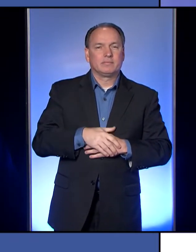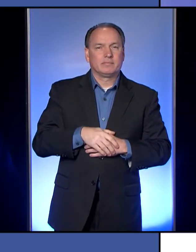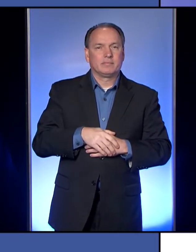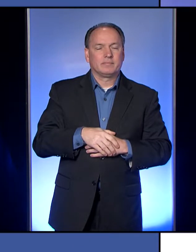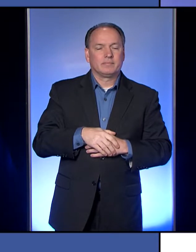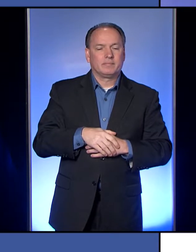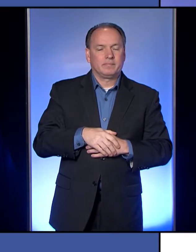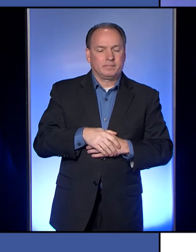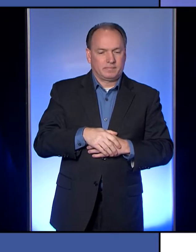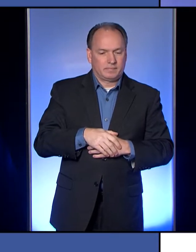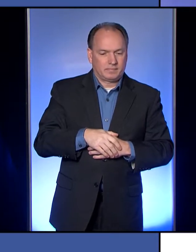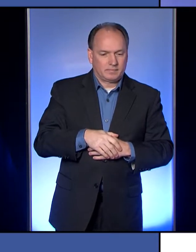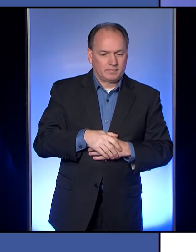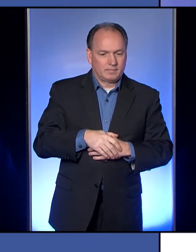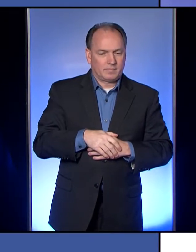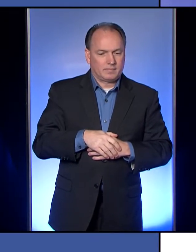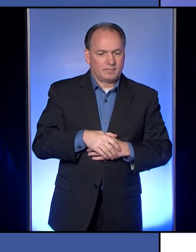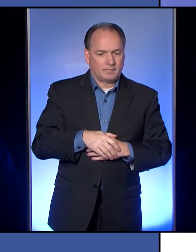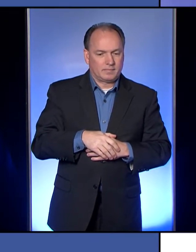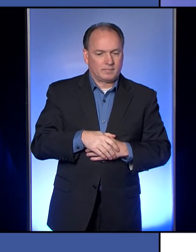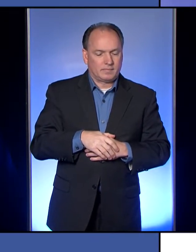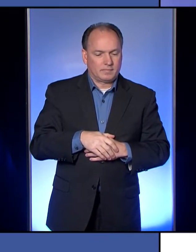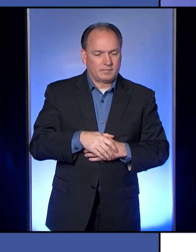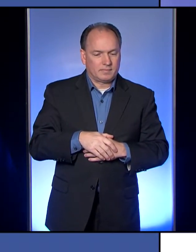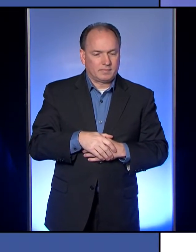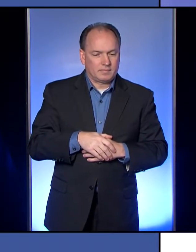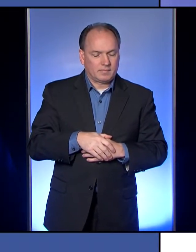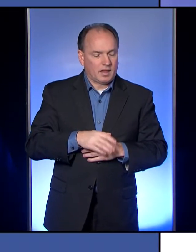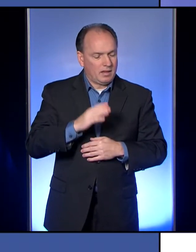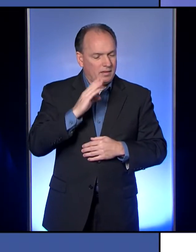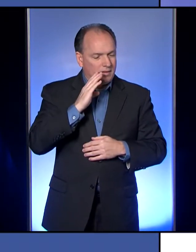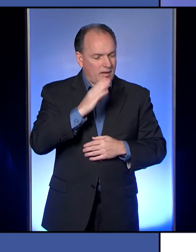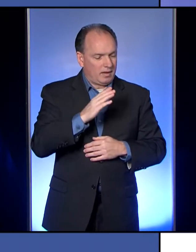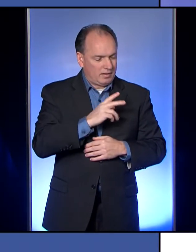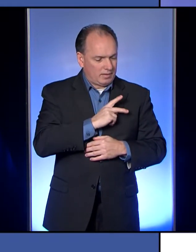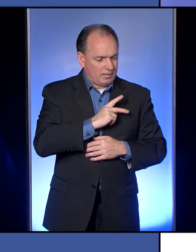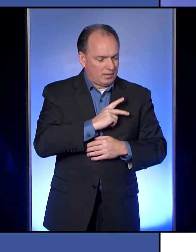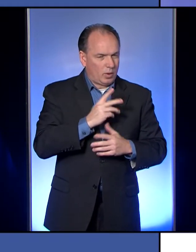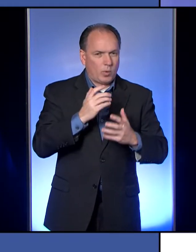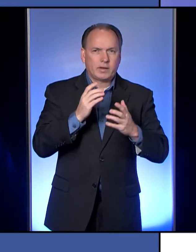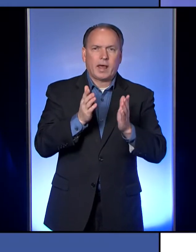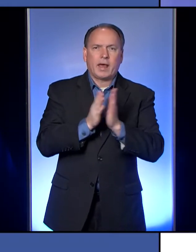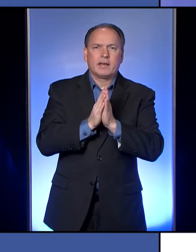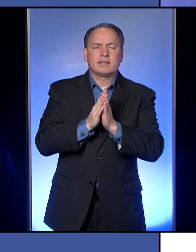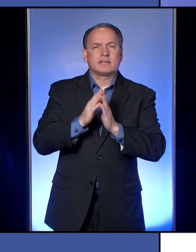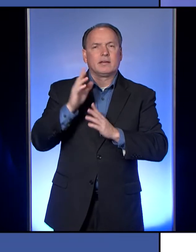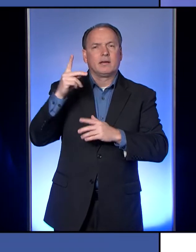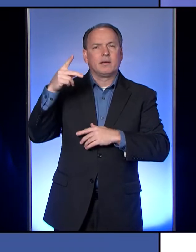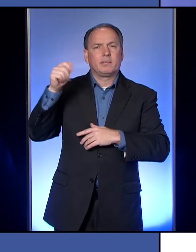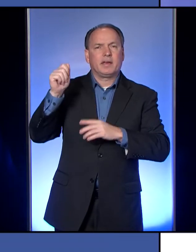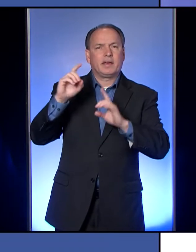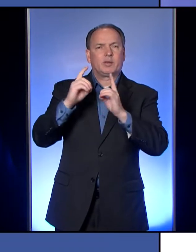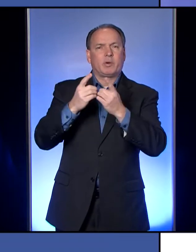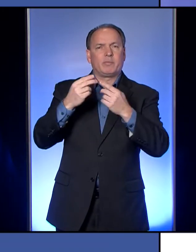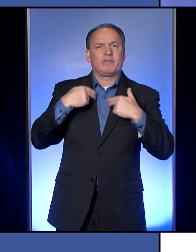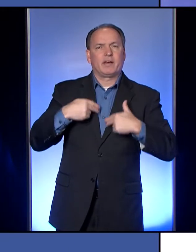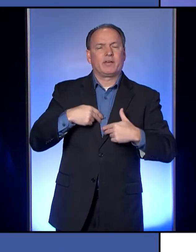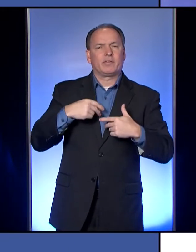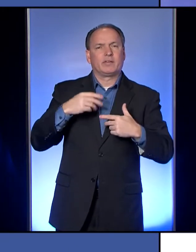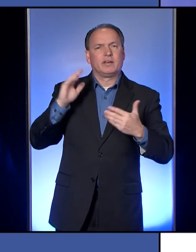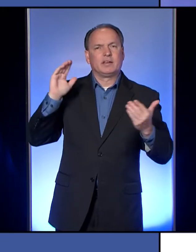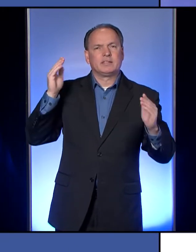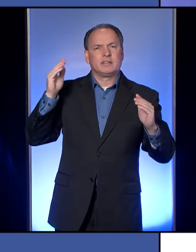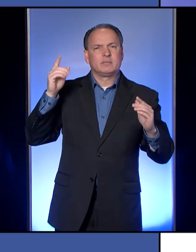Yeah, Kathy, this is Matthew Rink calling. I wanted to ask you this, Pennsylvania Department of Health appears to be reporting a